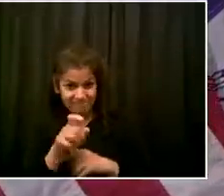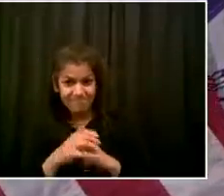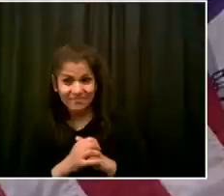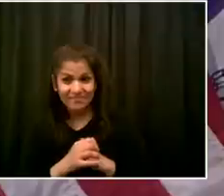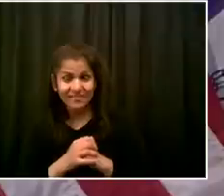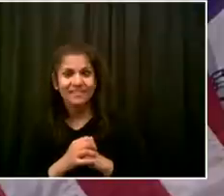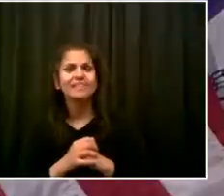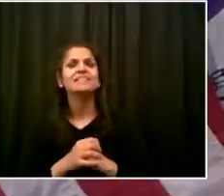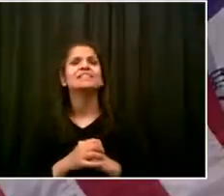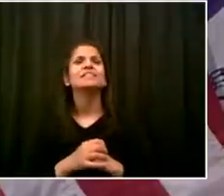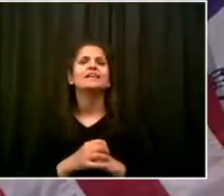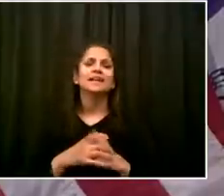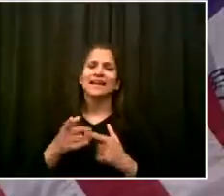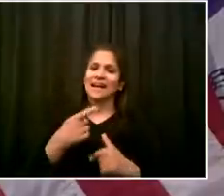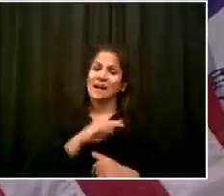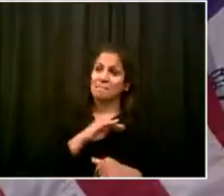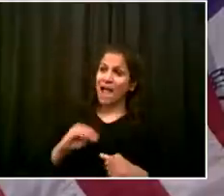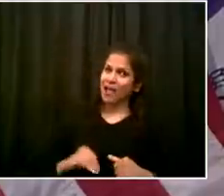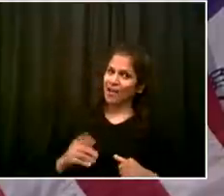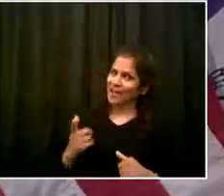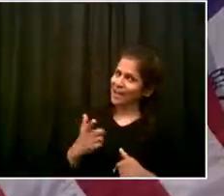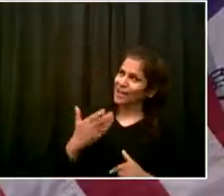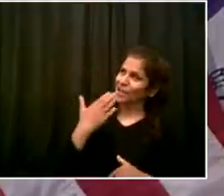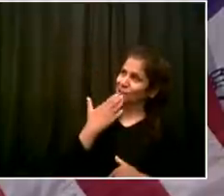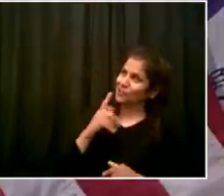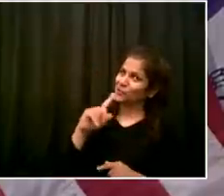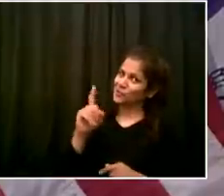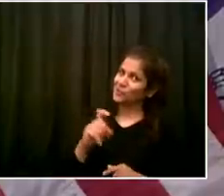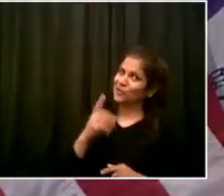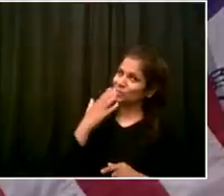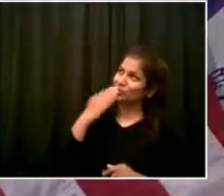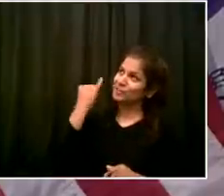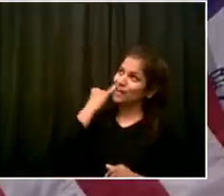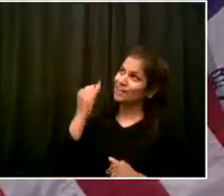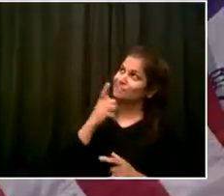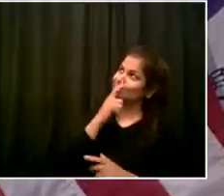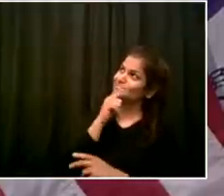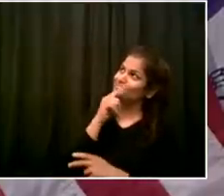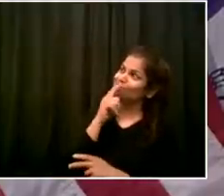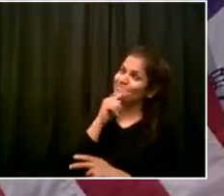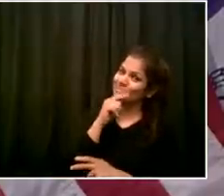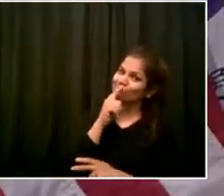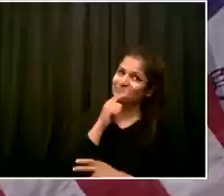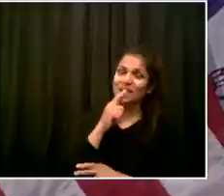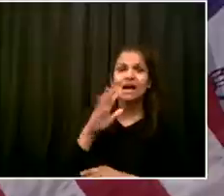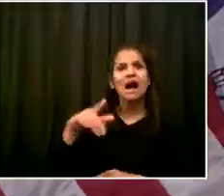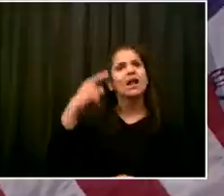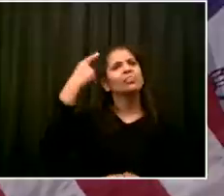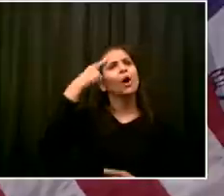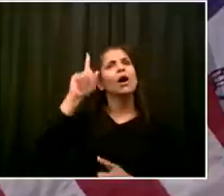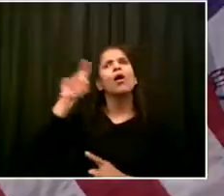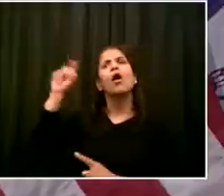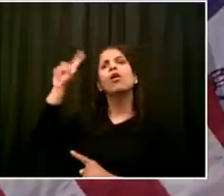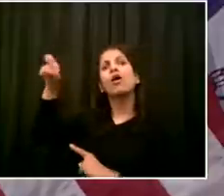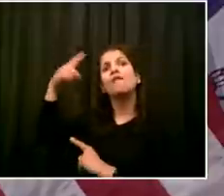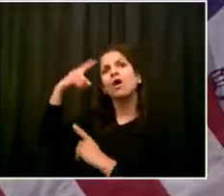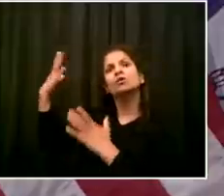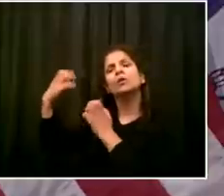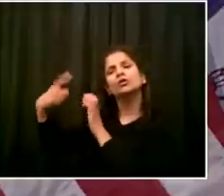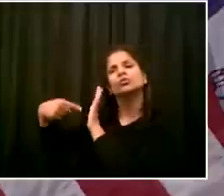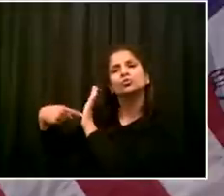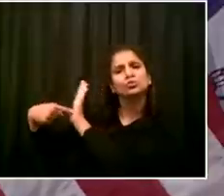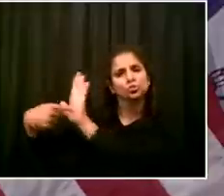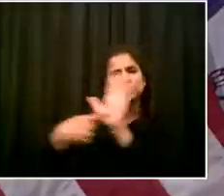people that this test is something that people can get more and more. But I agree that the self swab test is even a step